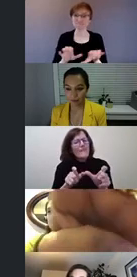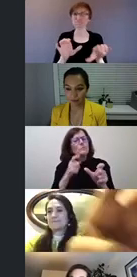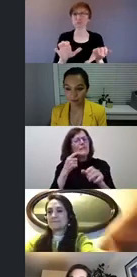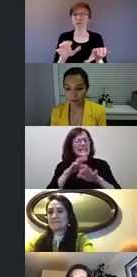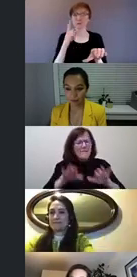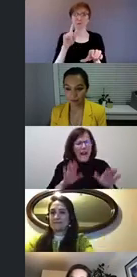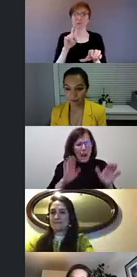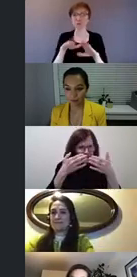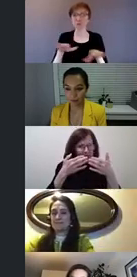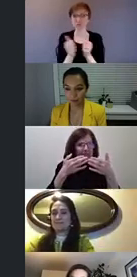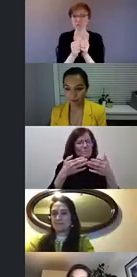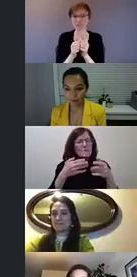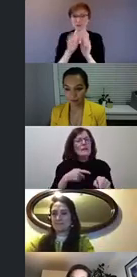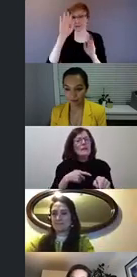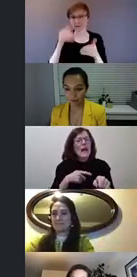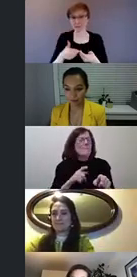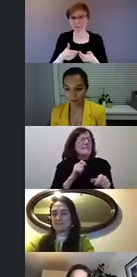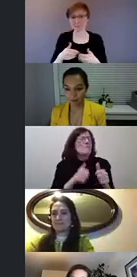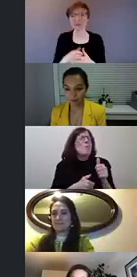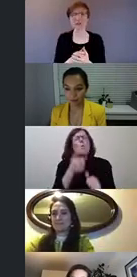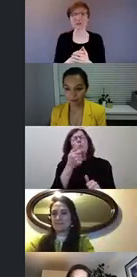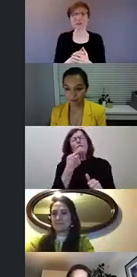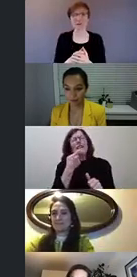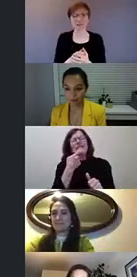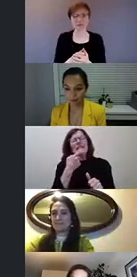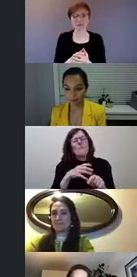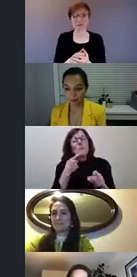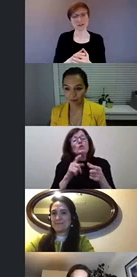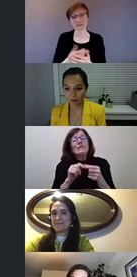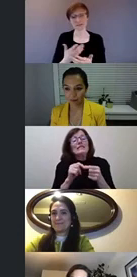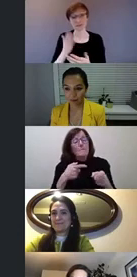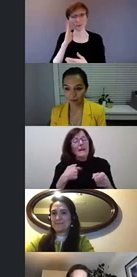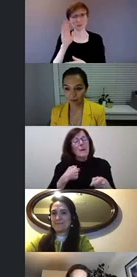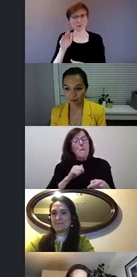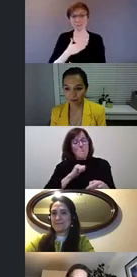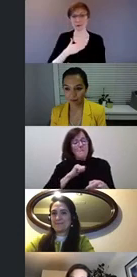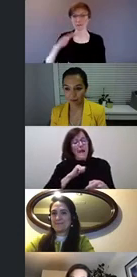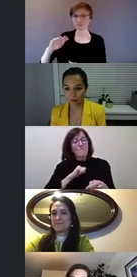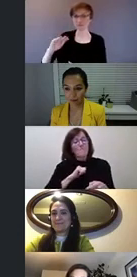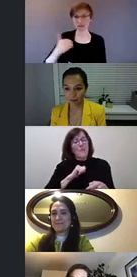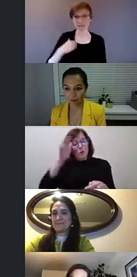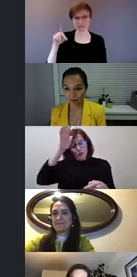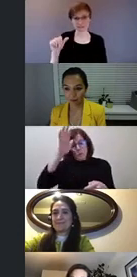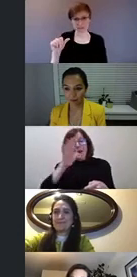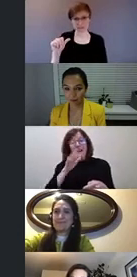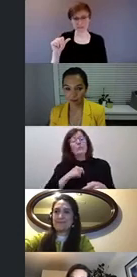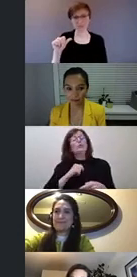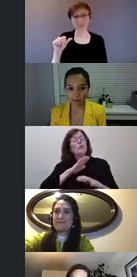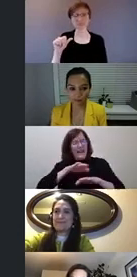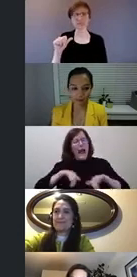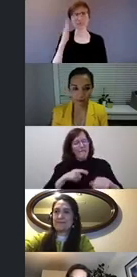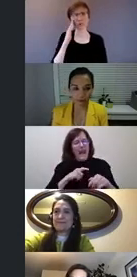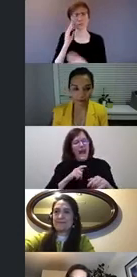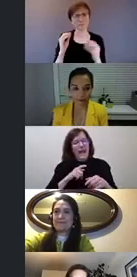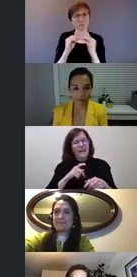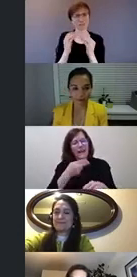it's much easier and I say this as the parent of a disabled child myself but it's much easier to work with